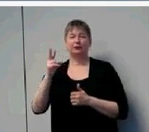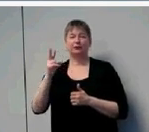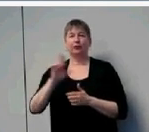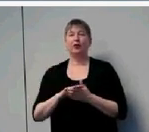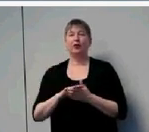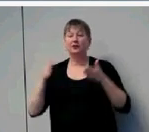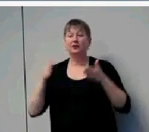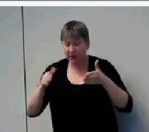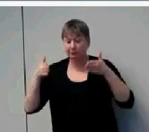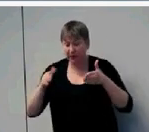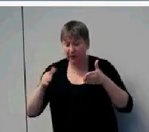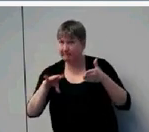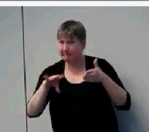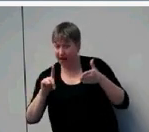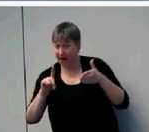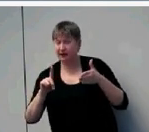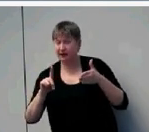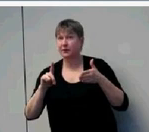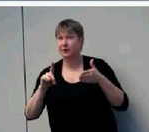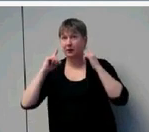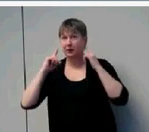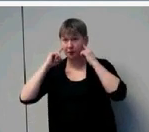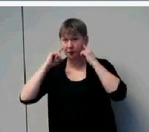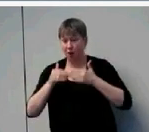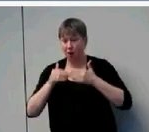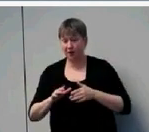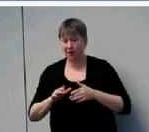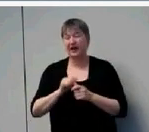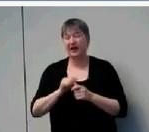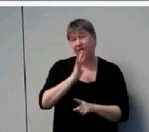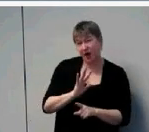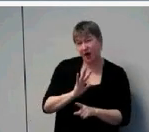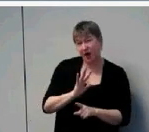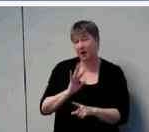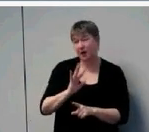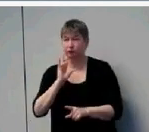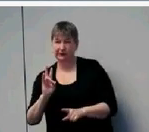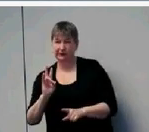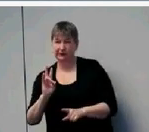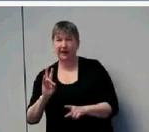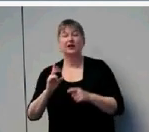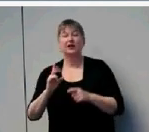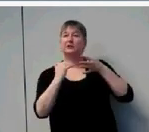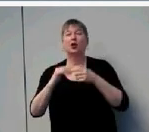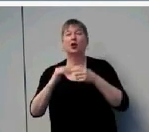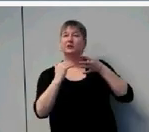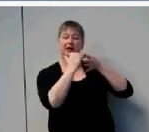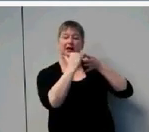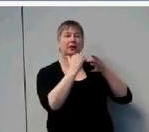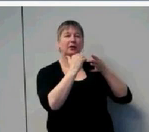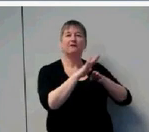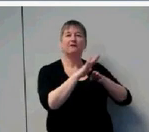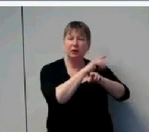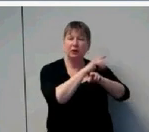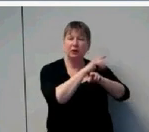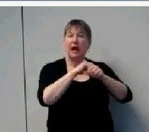mild loss at five and seven years of age. And we sorted them, as you can see, into full-time users, part-time users,